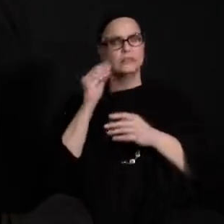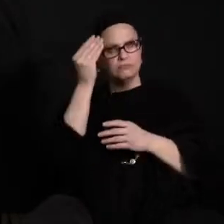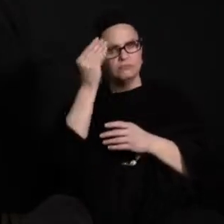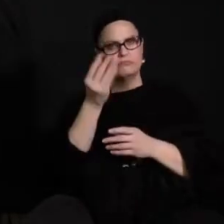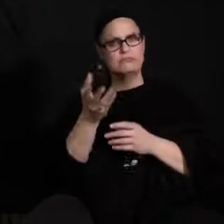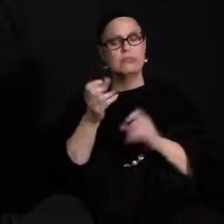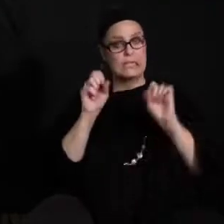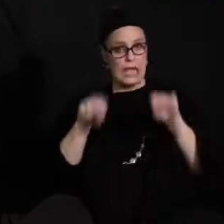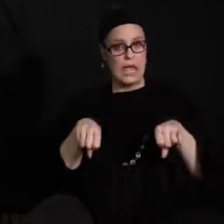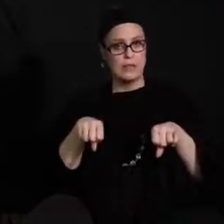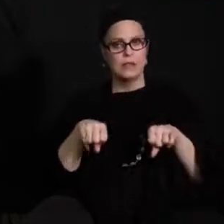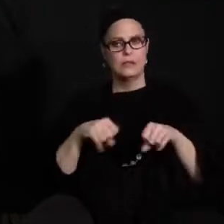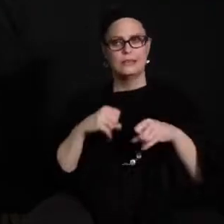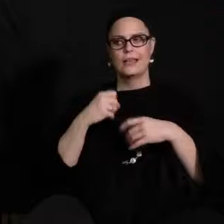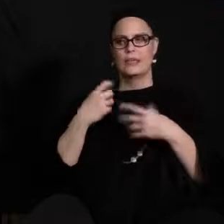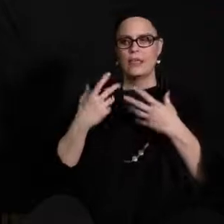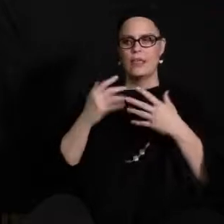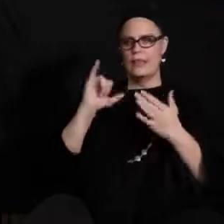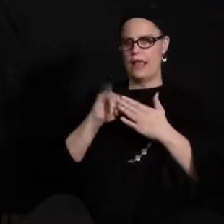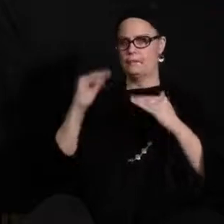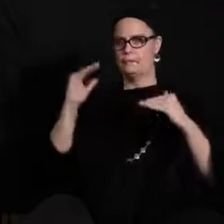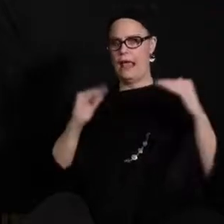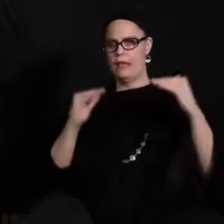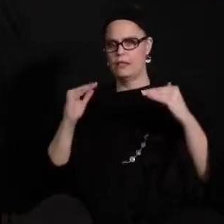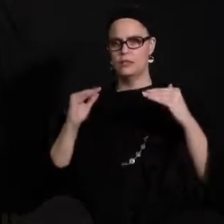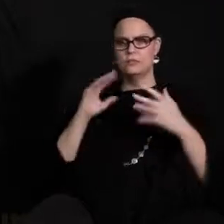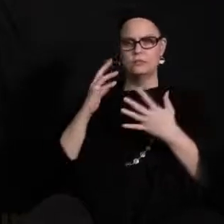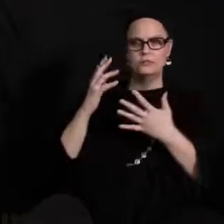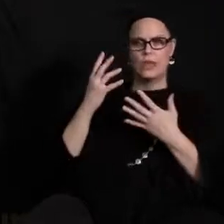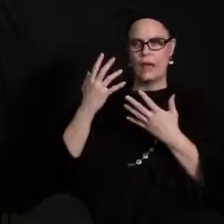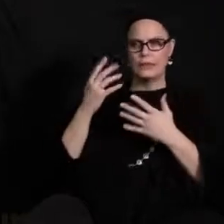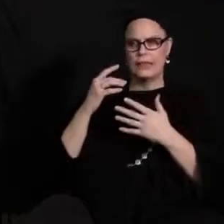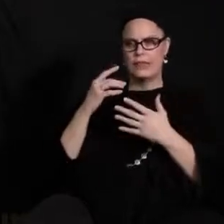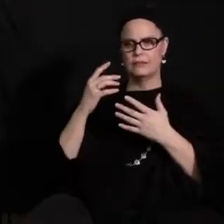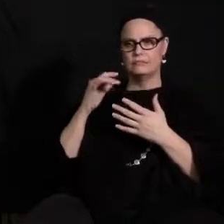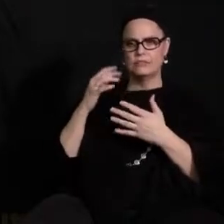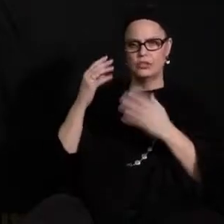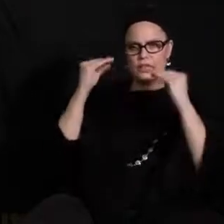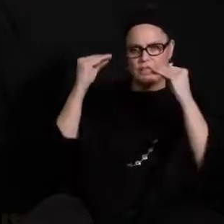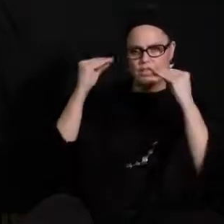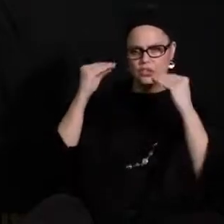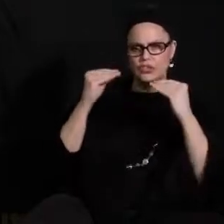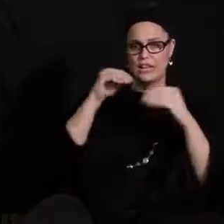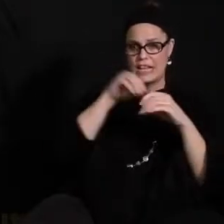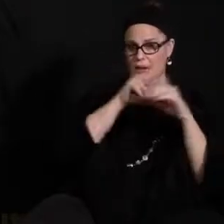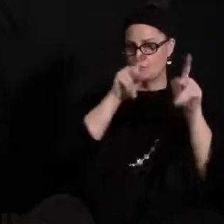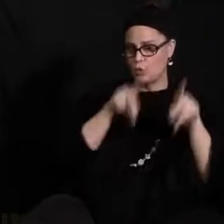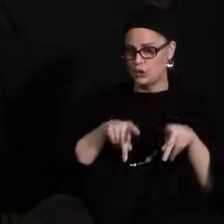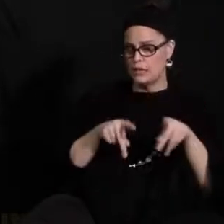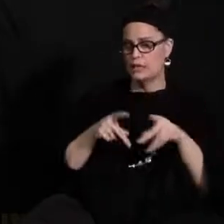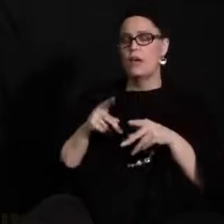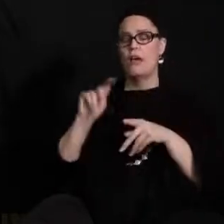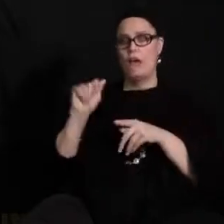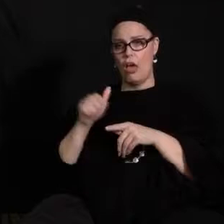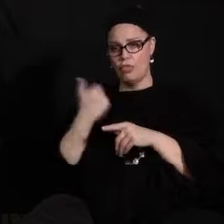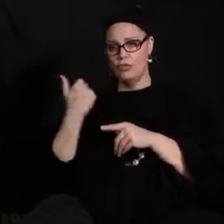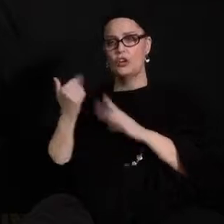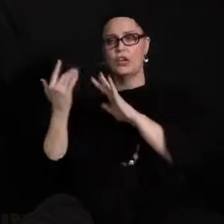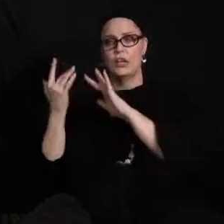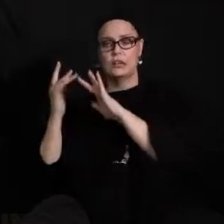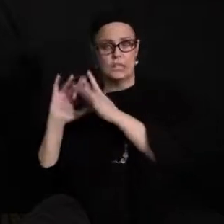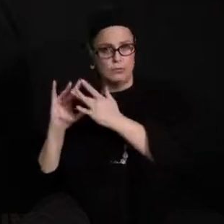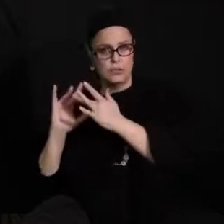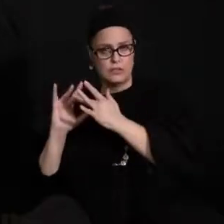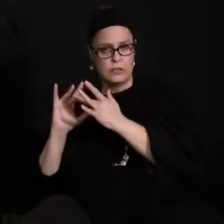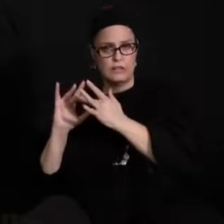my just-in-time instruction and some students will get it um in person and other students will get it virtually